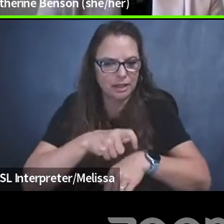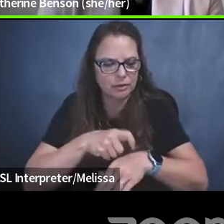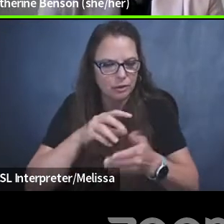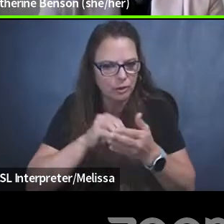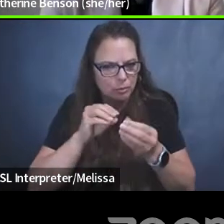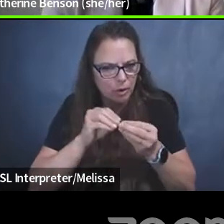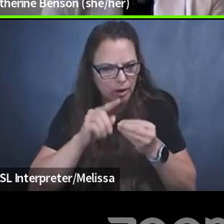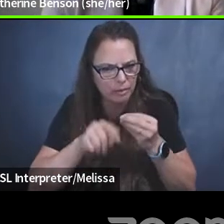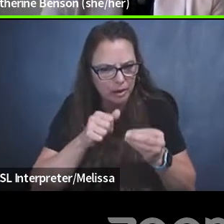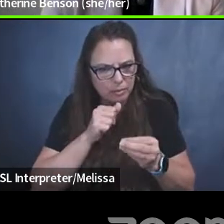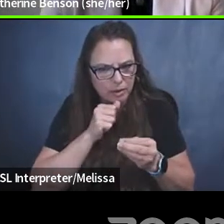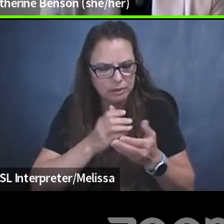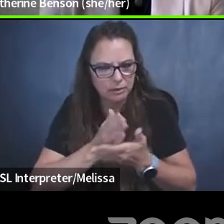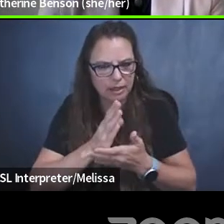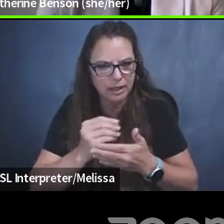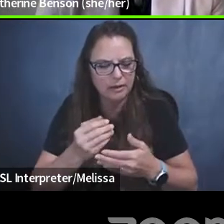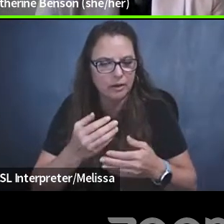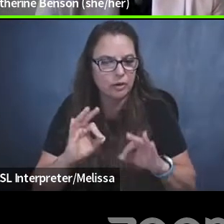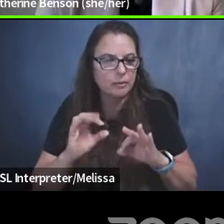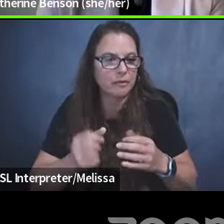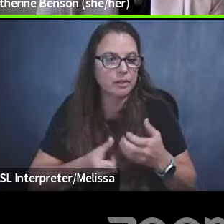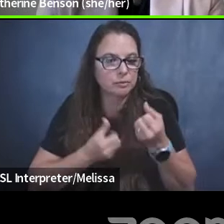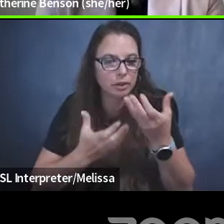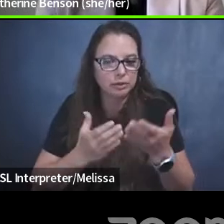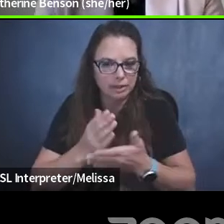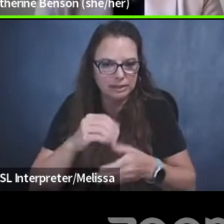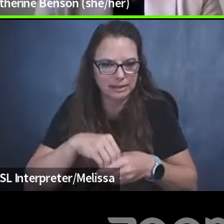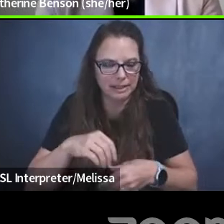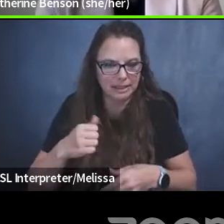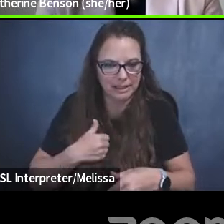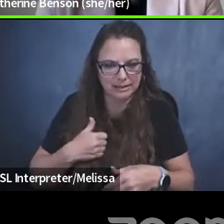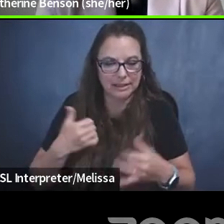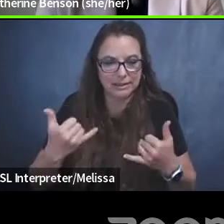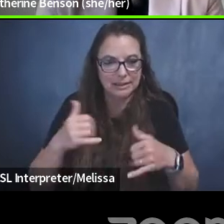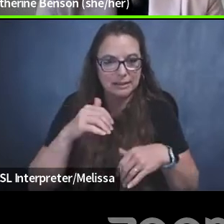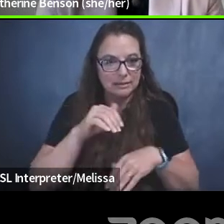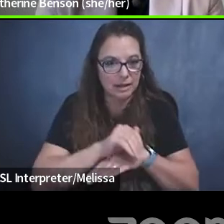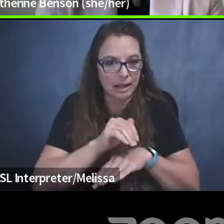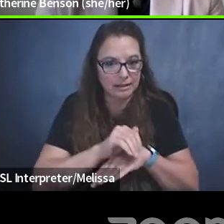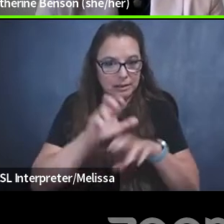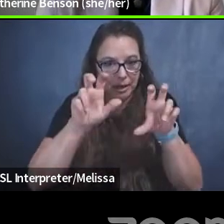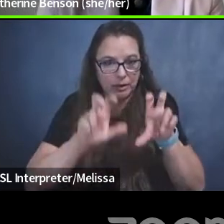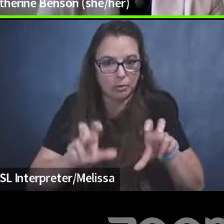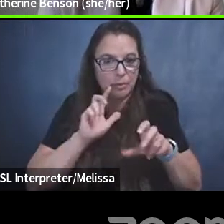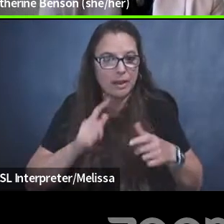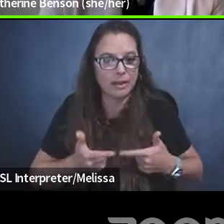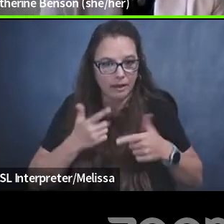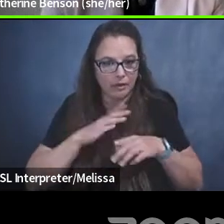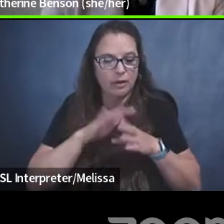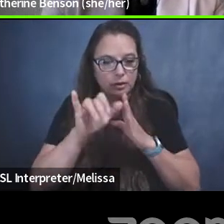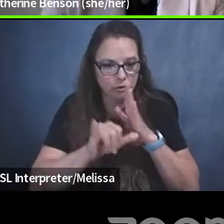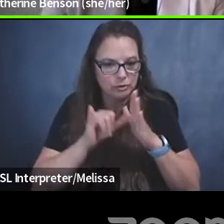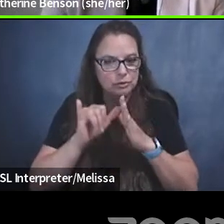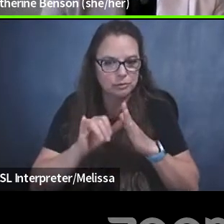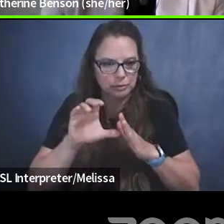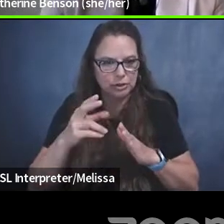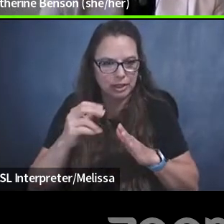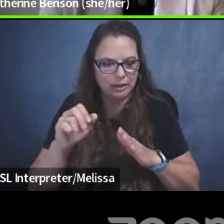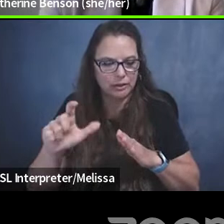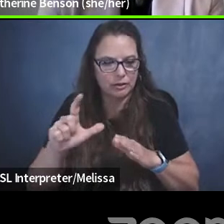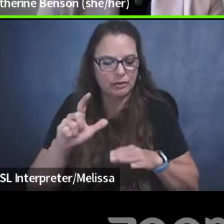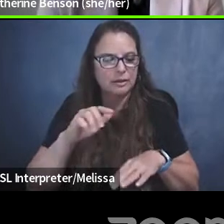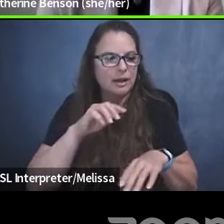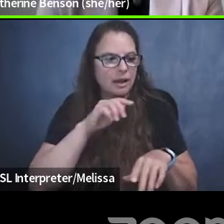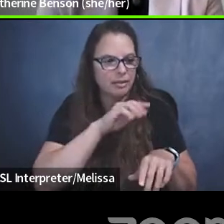and freedom of expression rights in Canada. Tonight's panel will be live on the, on our YouTube channel at the BCCLA. If you found it